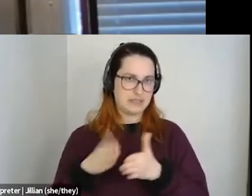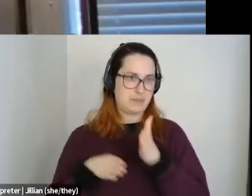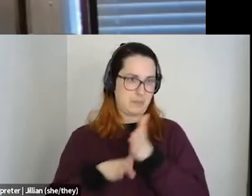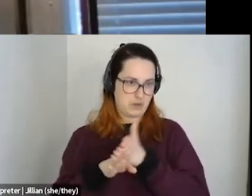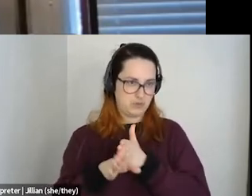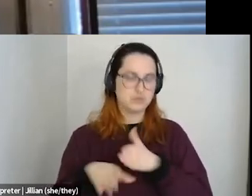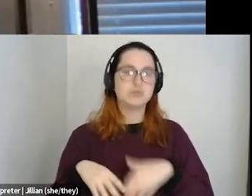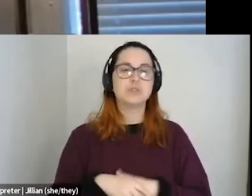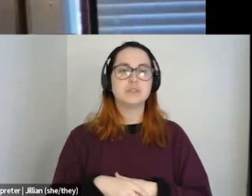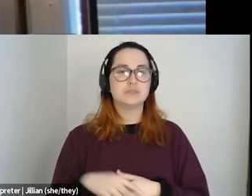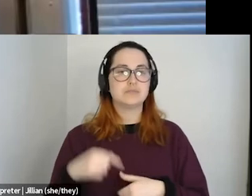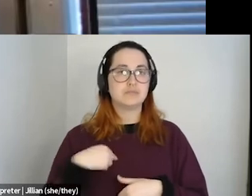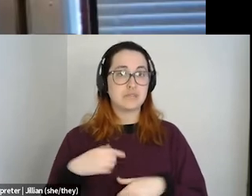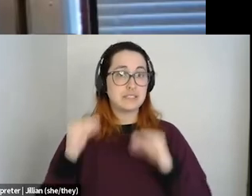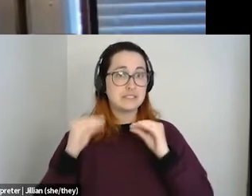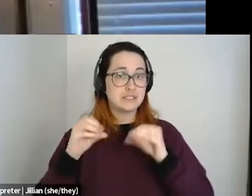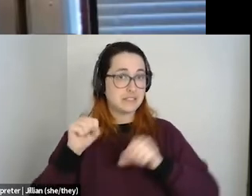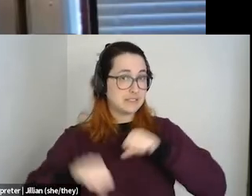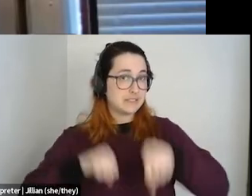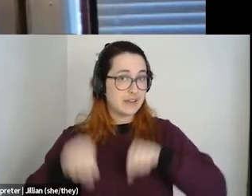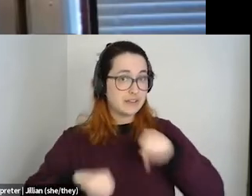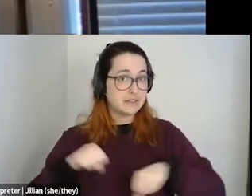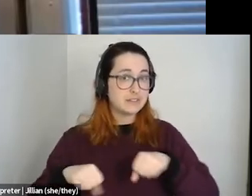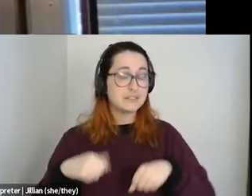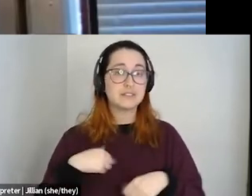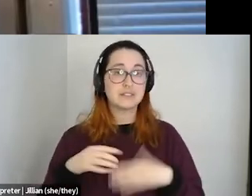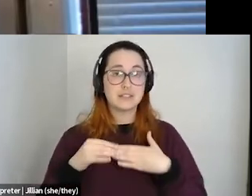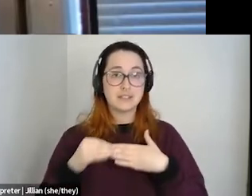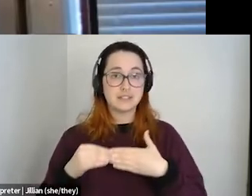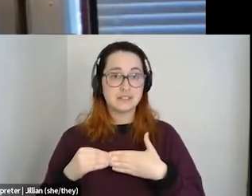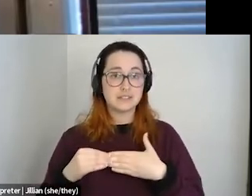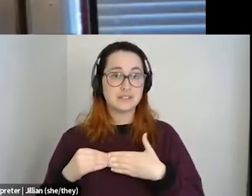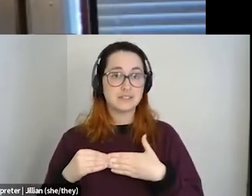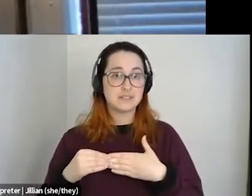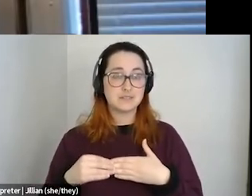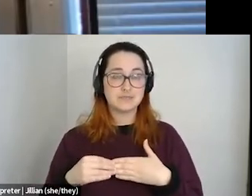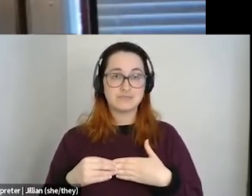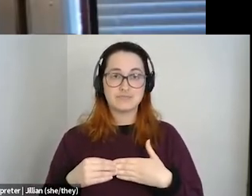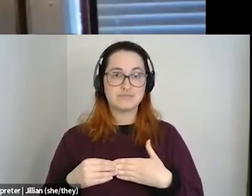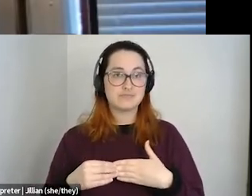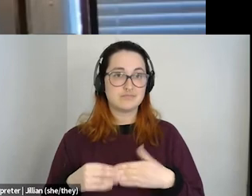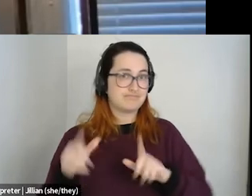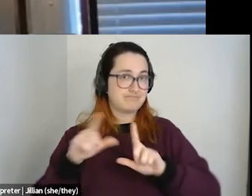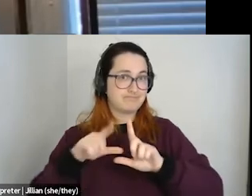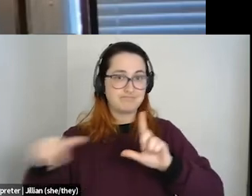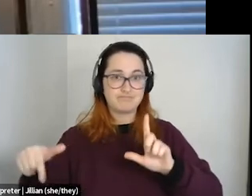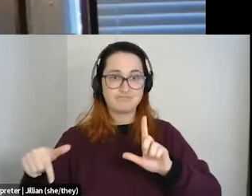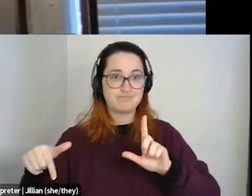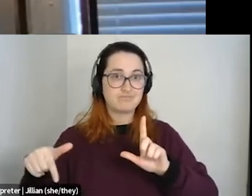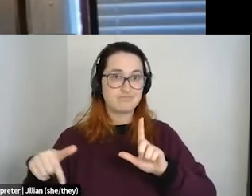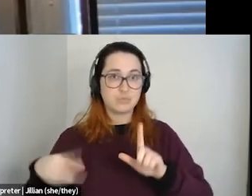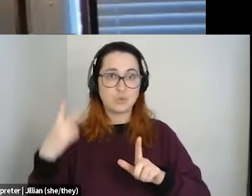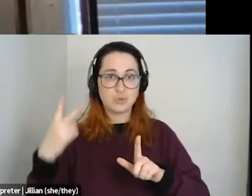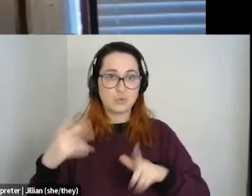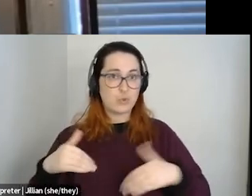a cycling instructor. I lead to two queer slash trans slash questioning friendly youth